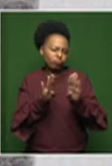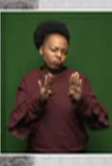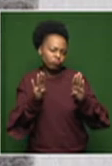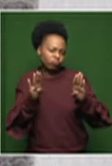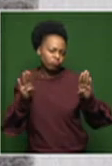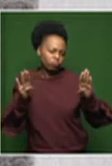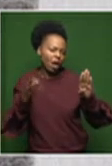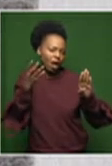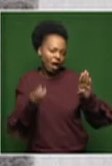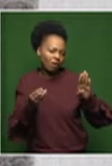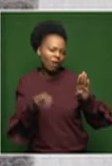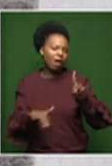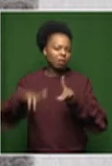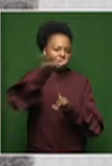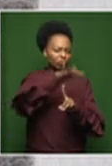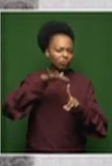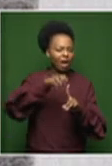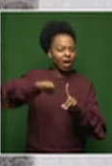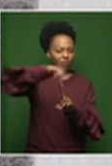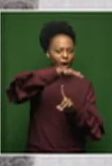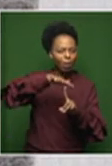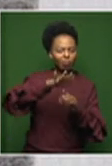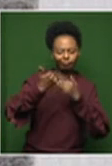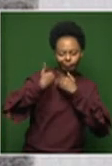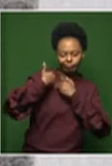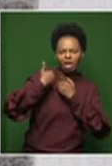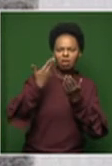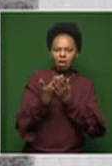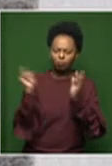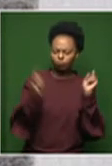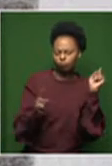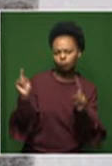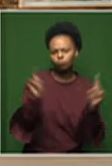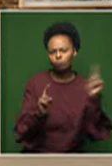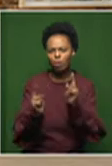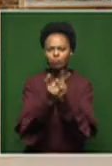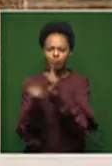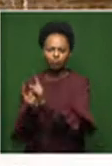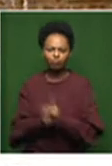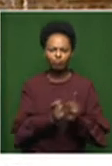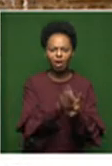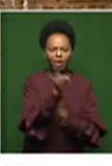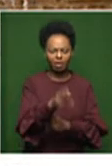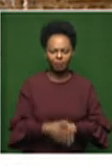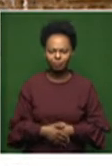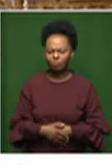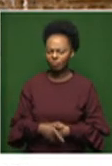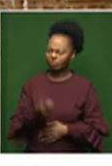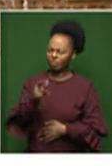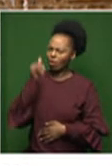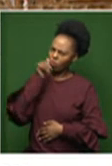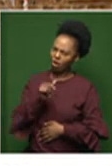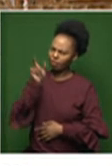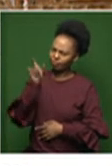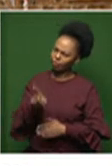safe space, safe environment where people can come together and meet again. Now when one walks into meeting places,